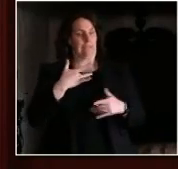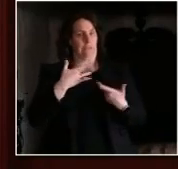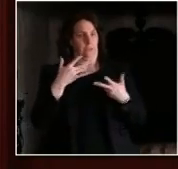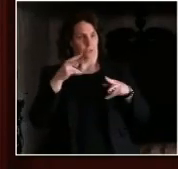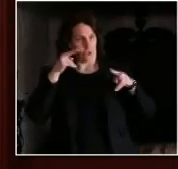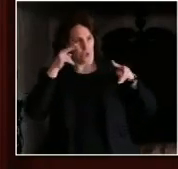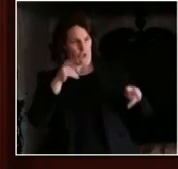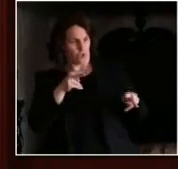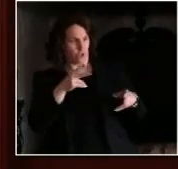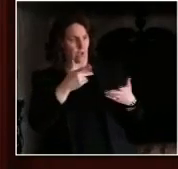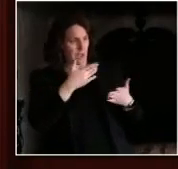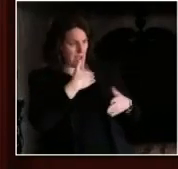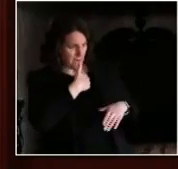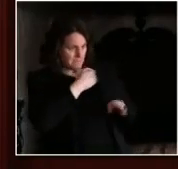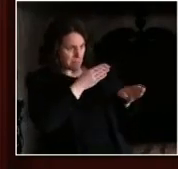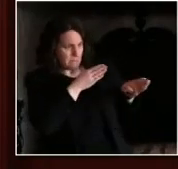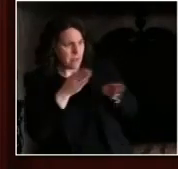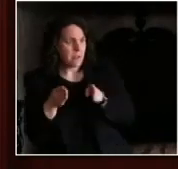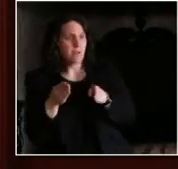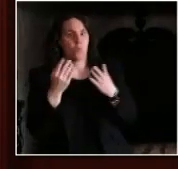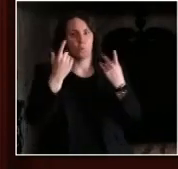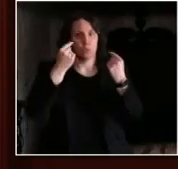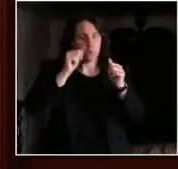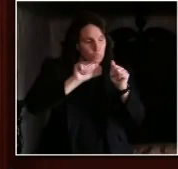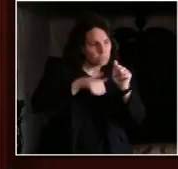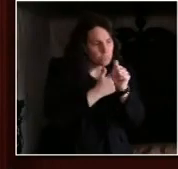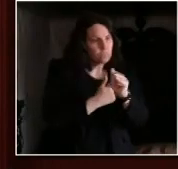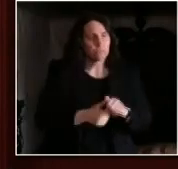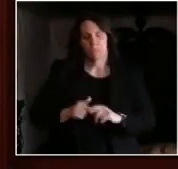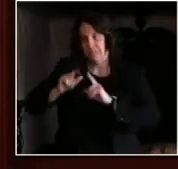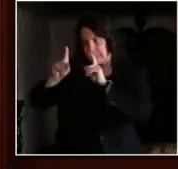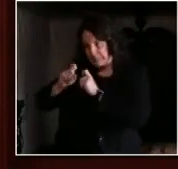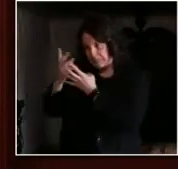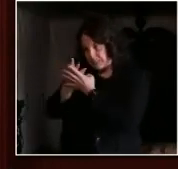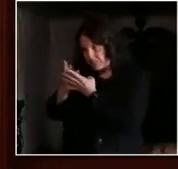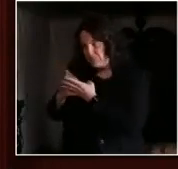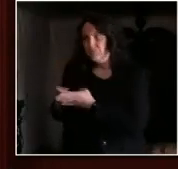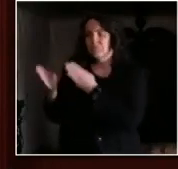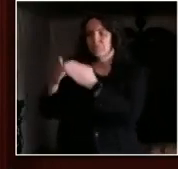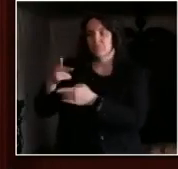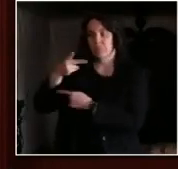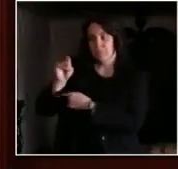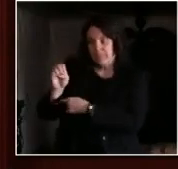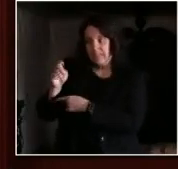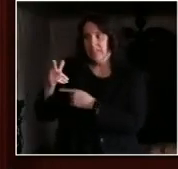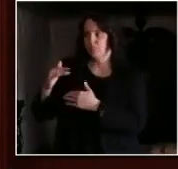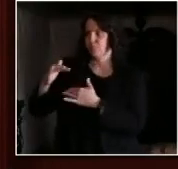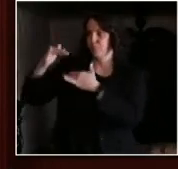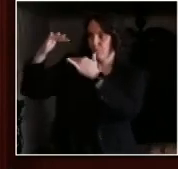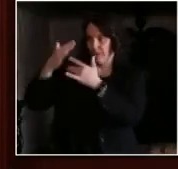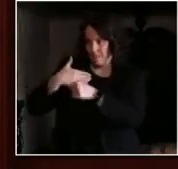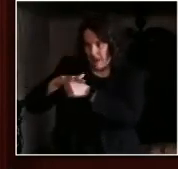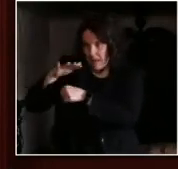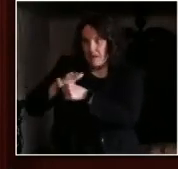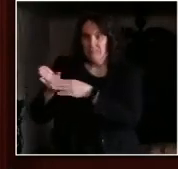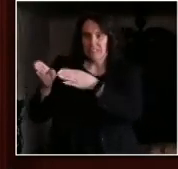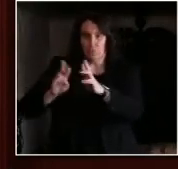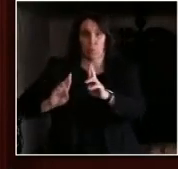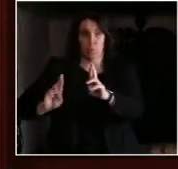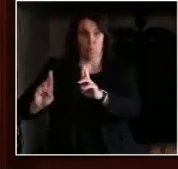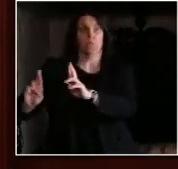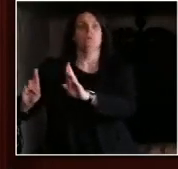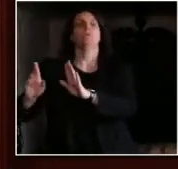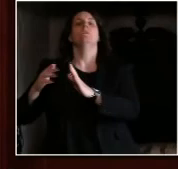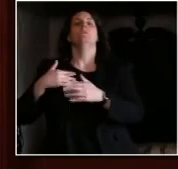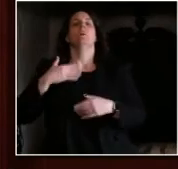of PPE and testing, we're ready to be able to open our doors and turn that dial to slowly let folks back in.